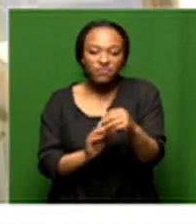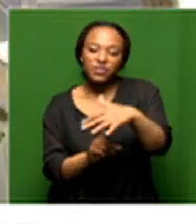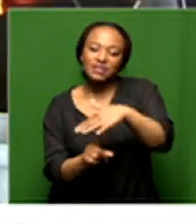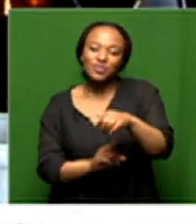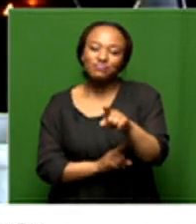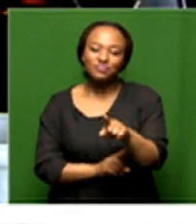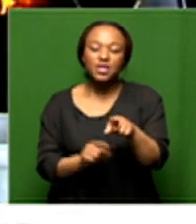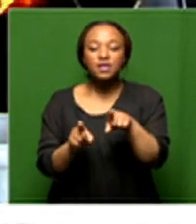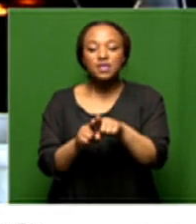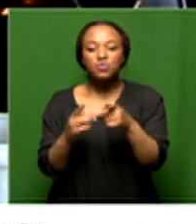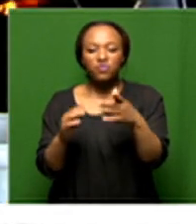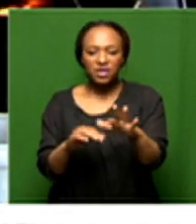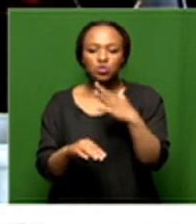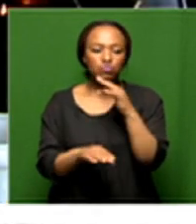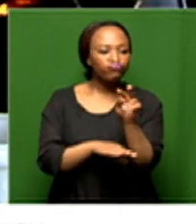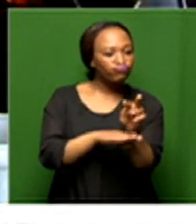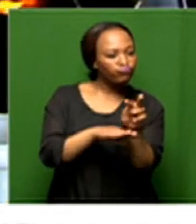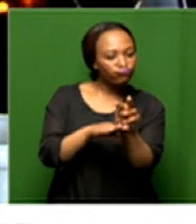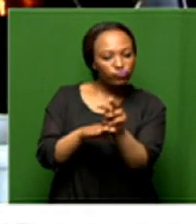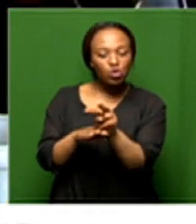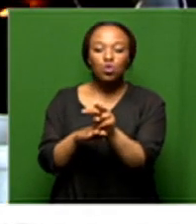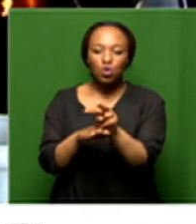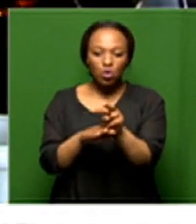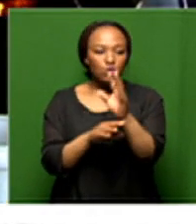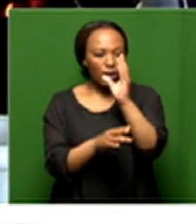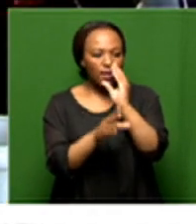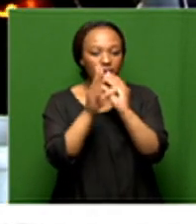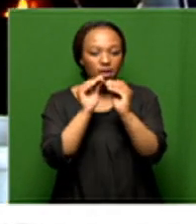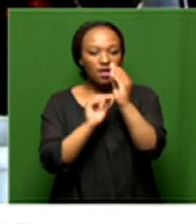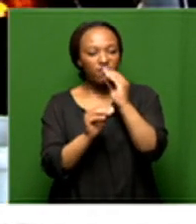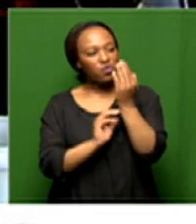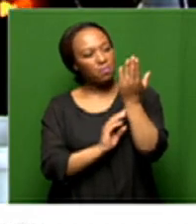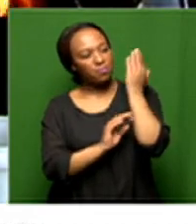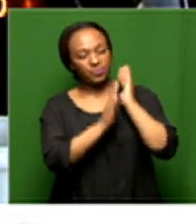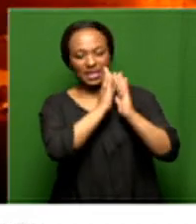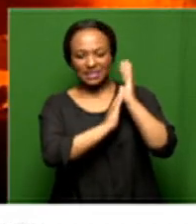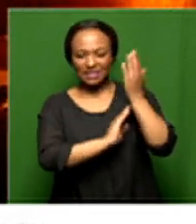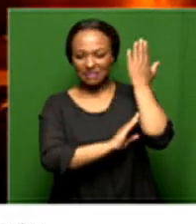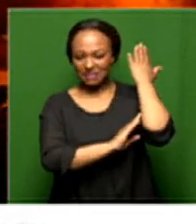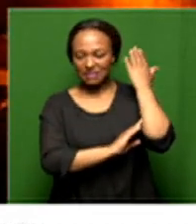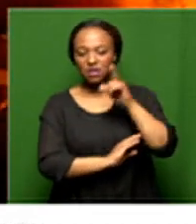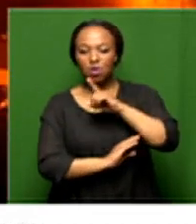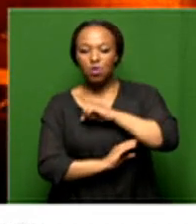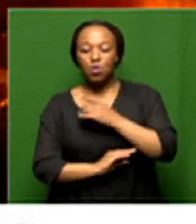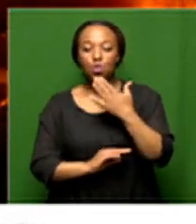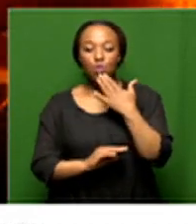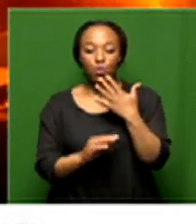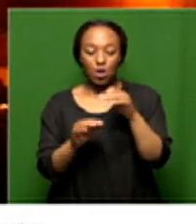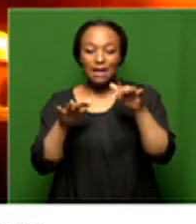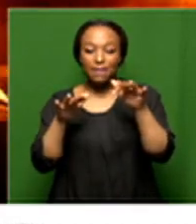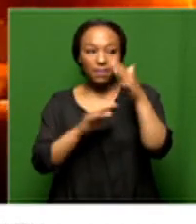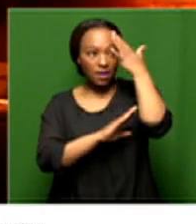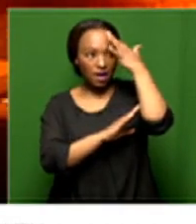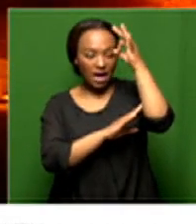also make a a correct observations that there are lessons from history that demonstrate that an aggressive public sector led